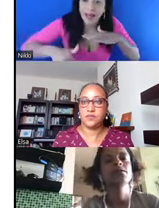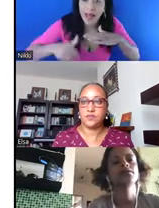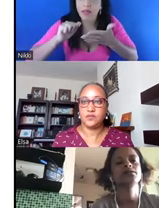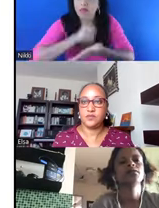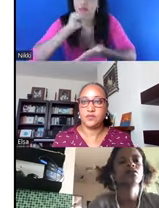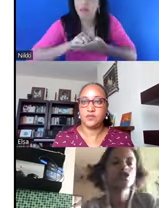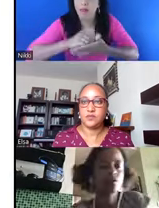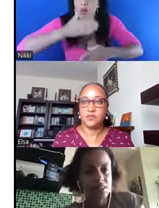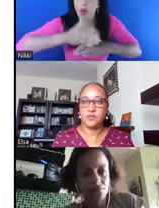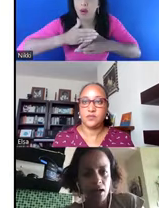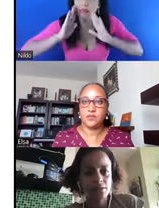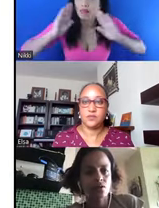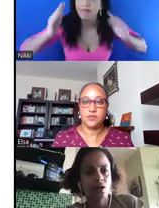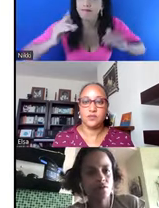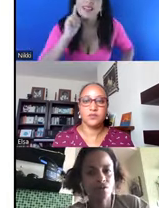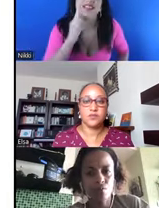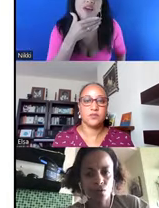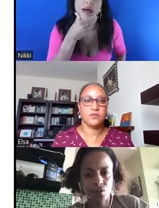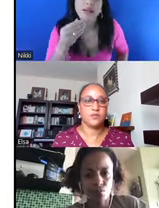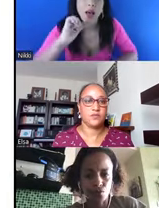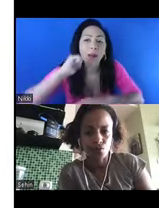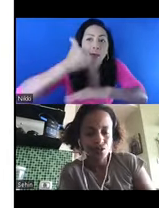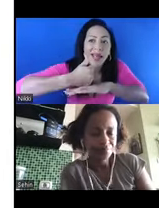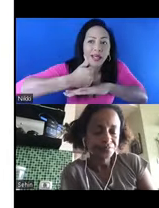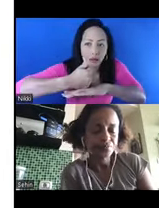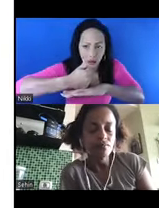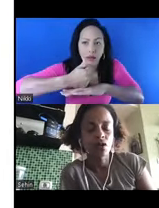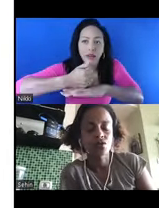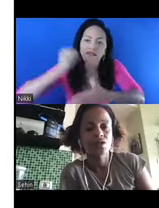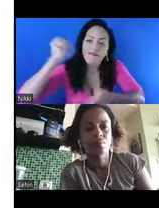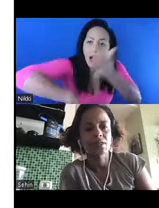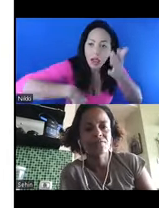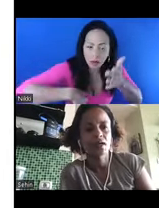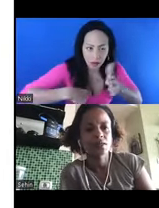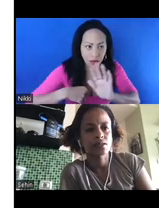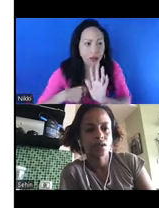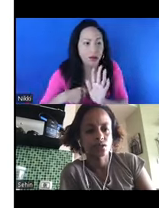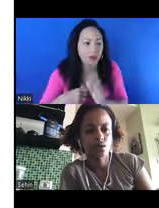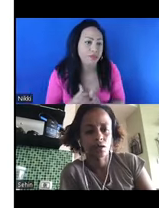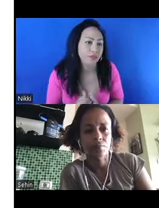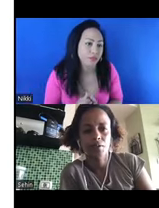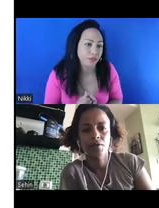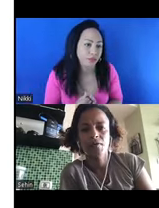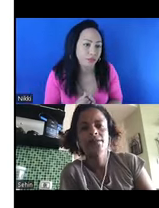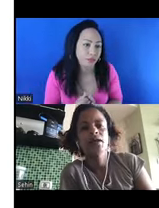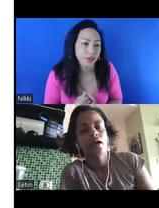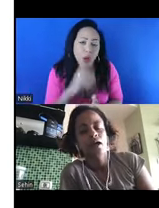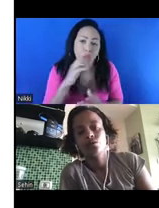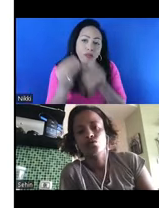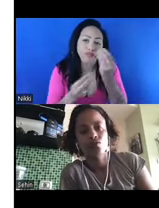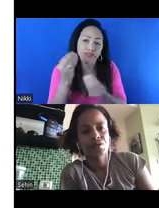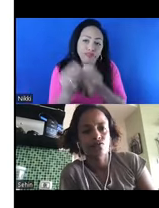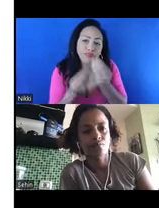is gender-based violence. And we have a three-pronged approach on gender-based violence. So I'll talk a little bit about that.